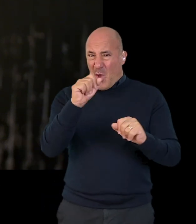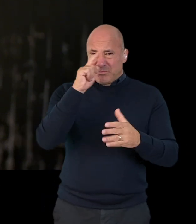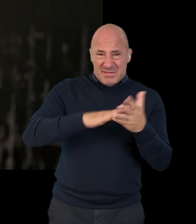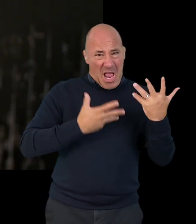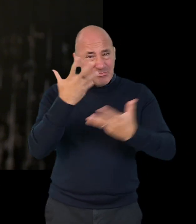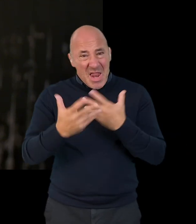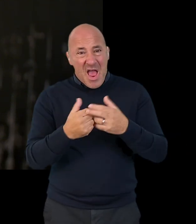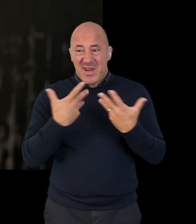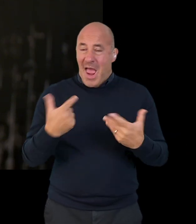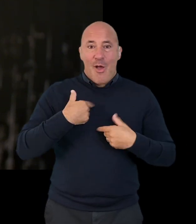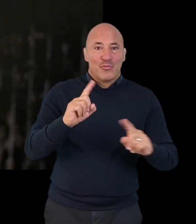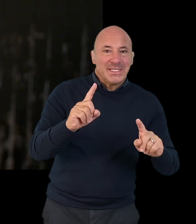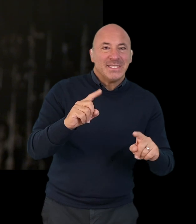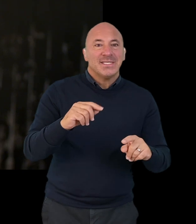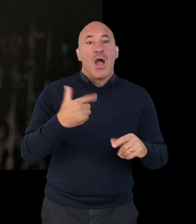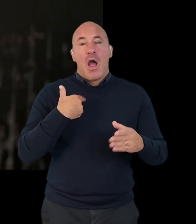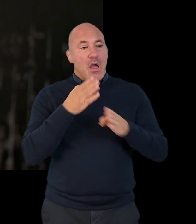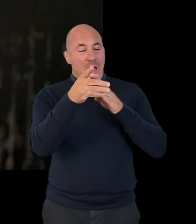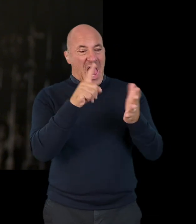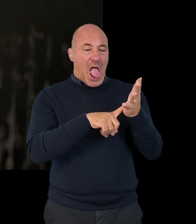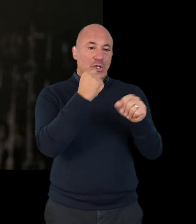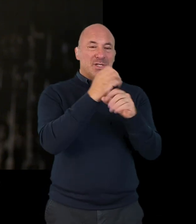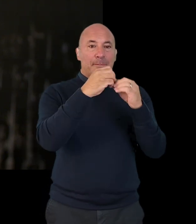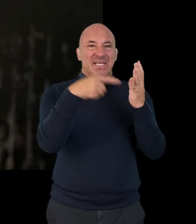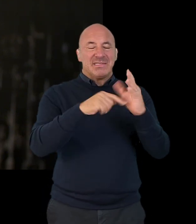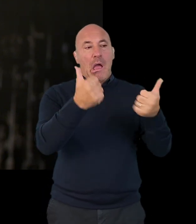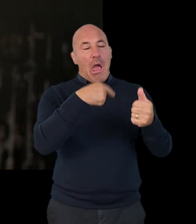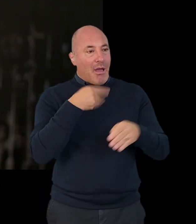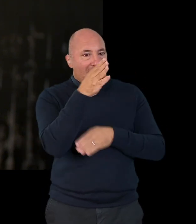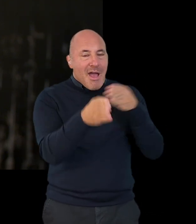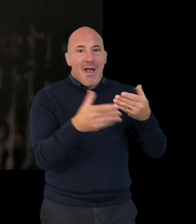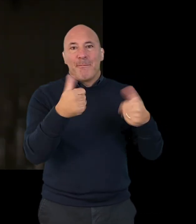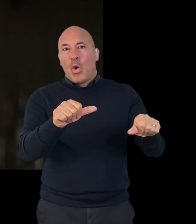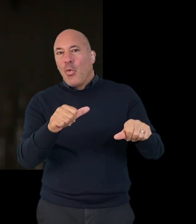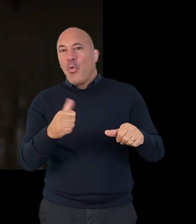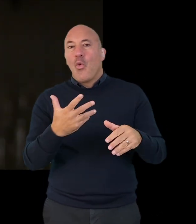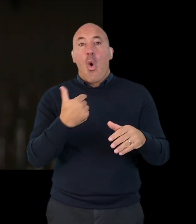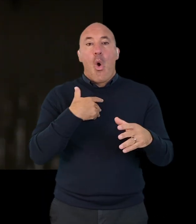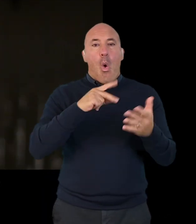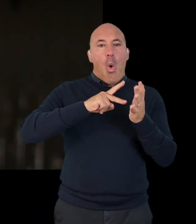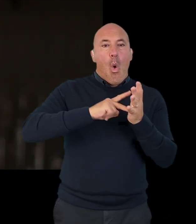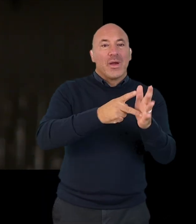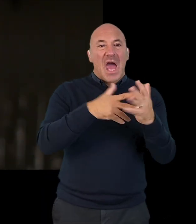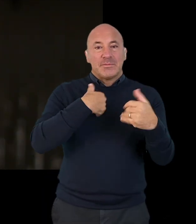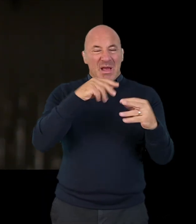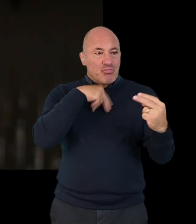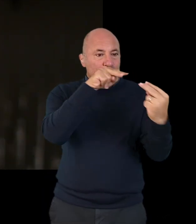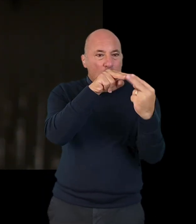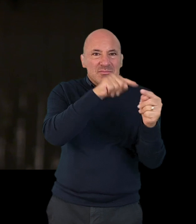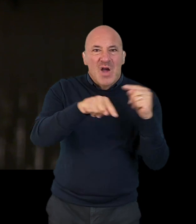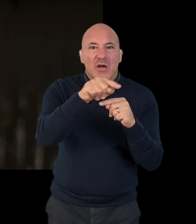your experience here, what you are doing, if you're going out to places that are